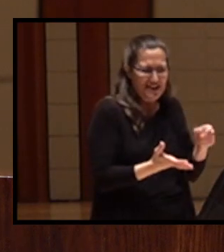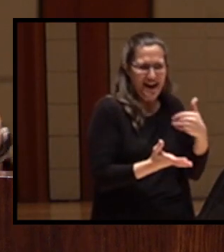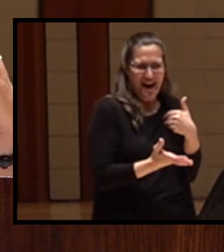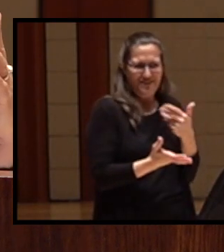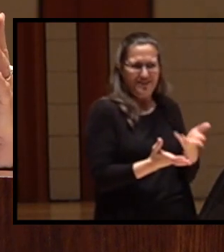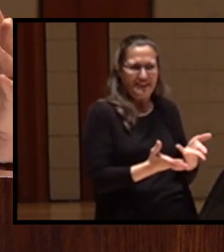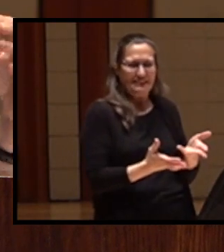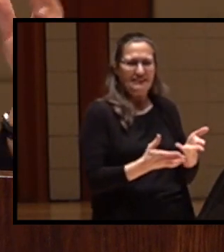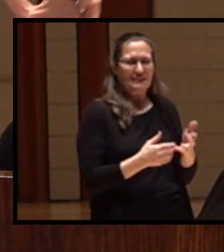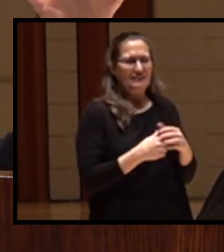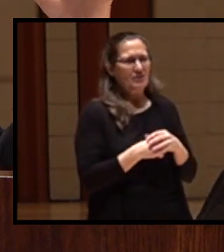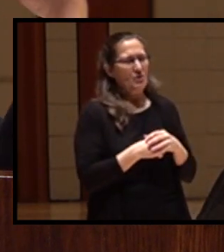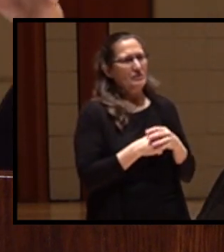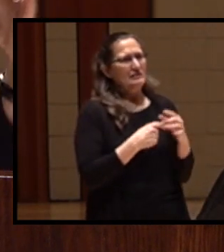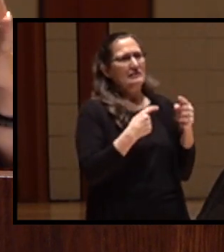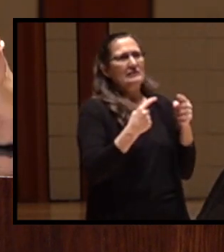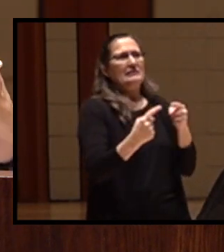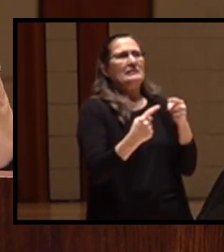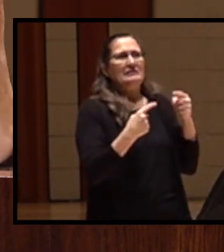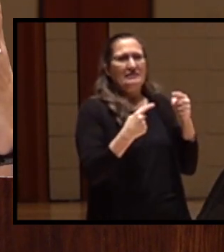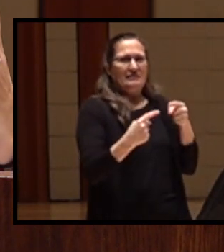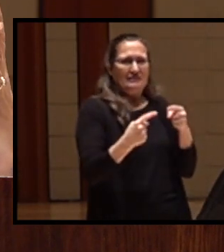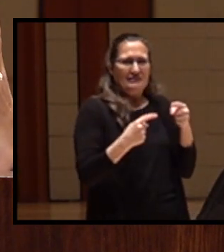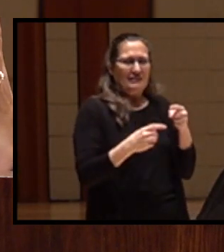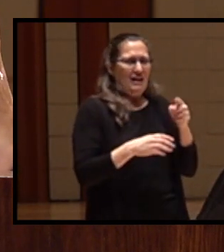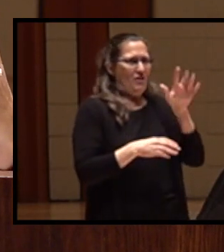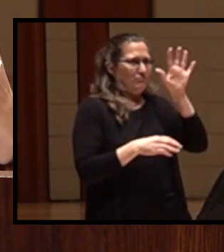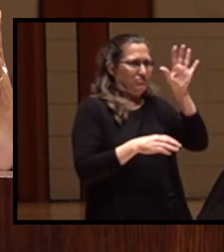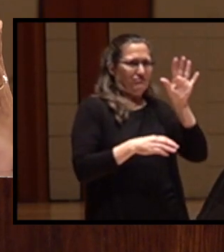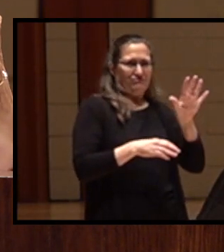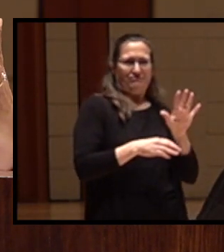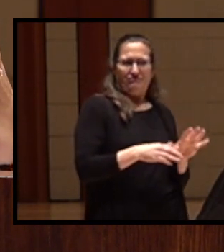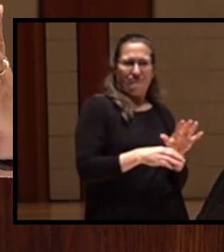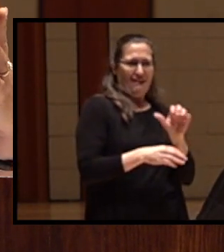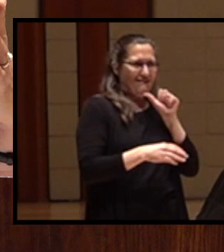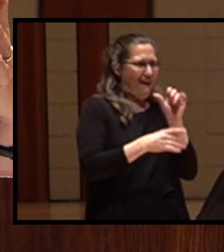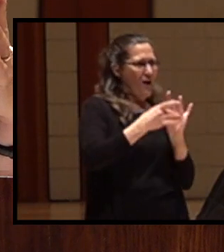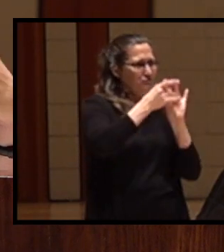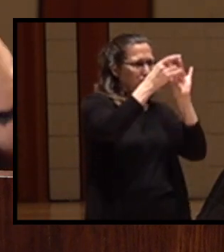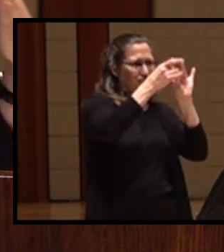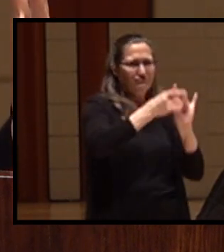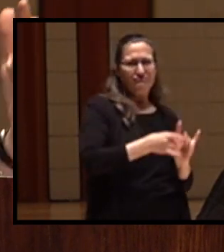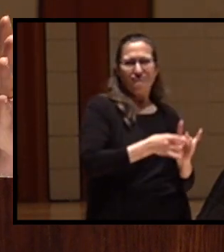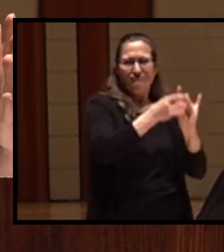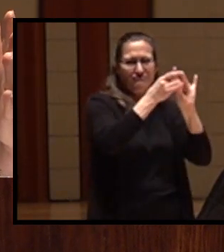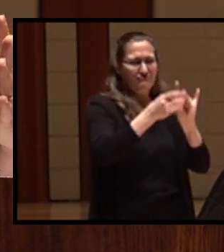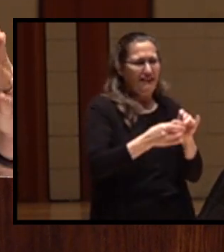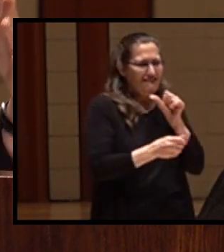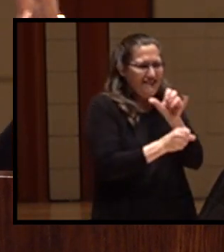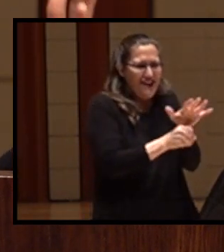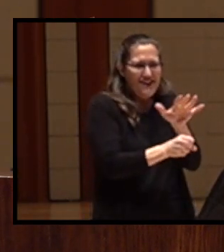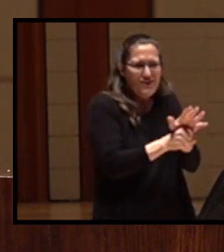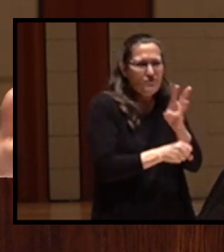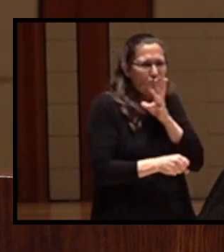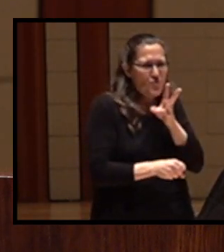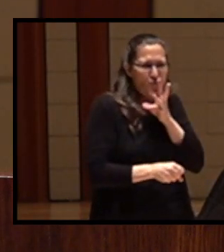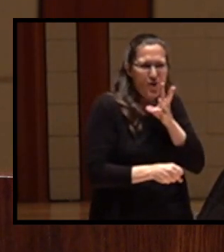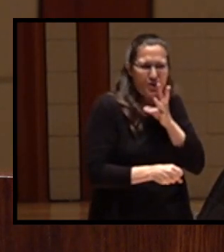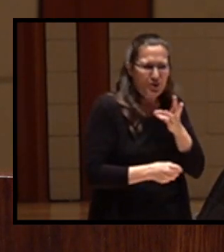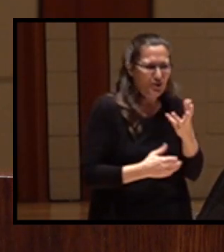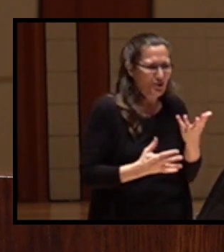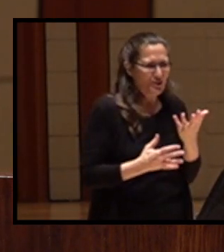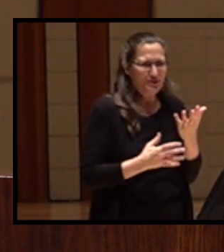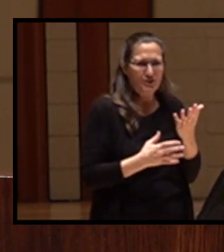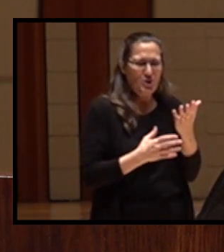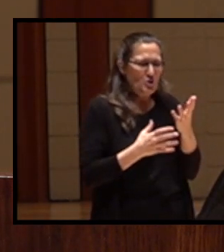And that tension is that the three of those interests don't merge, right? There's just not enough. The basin's over allocated.